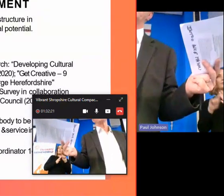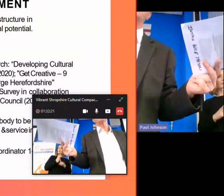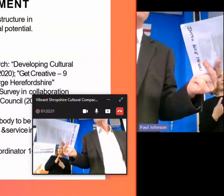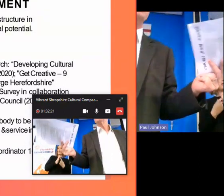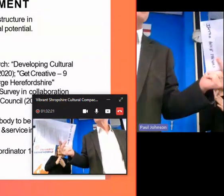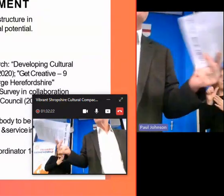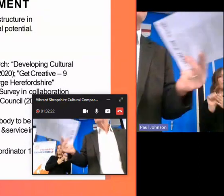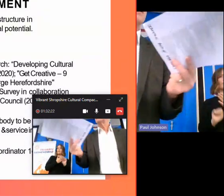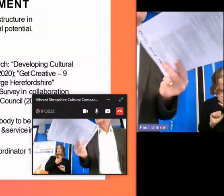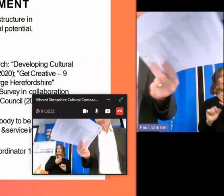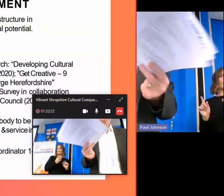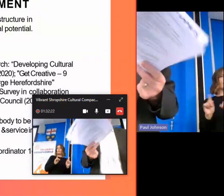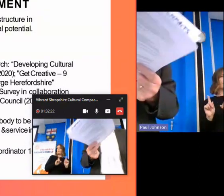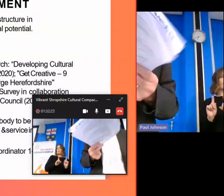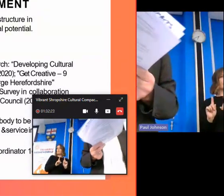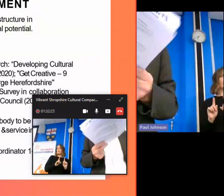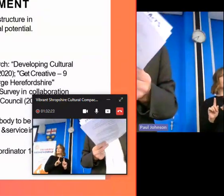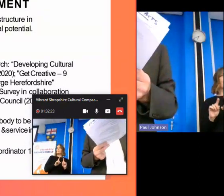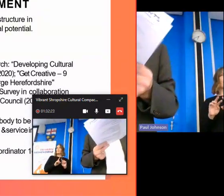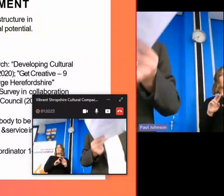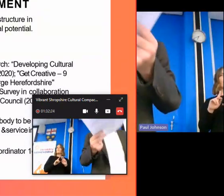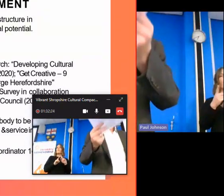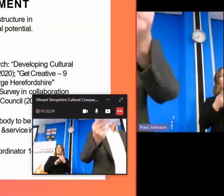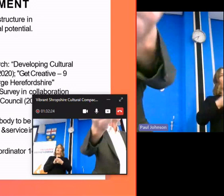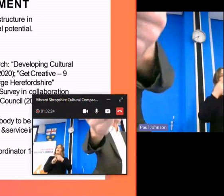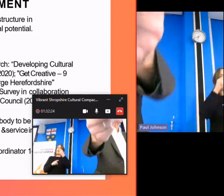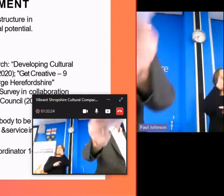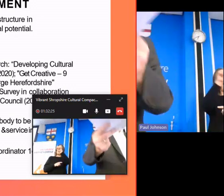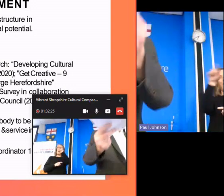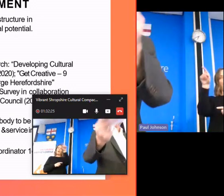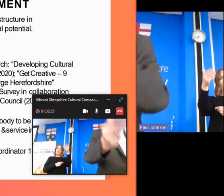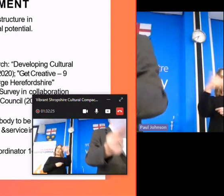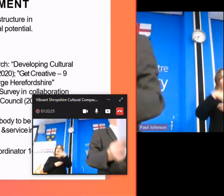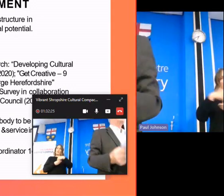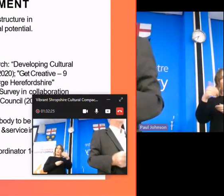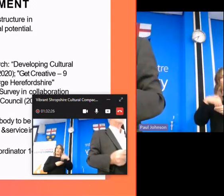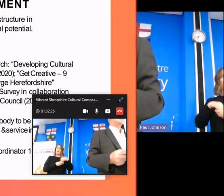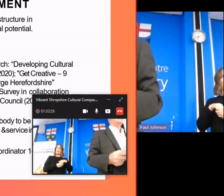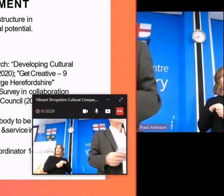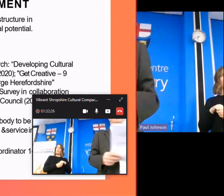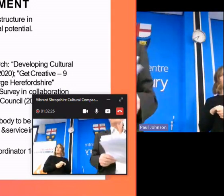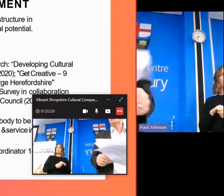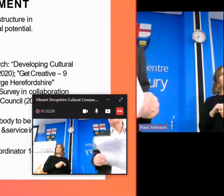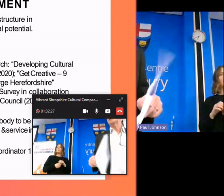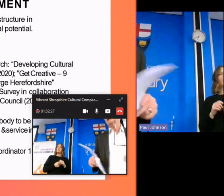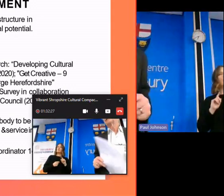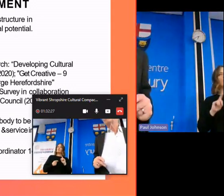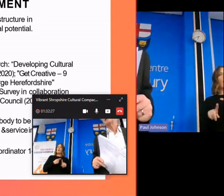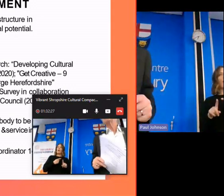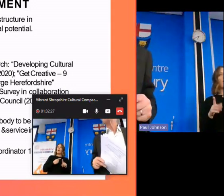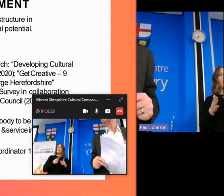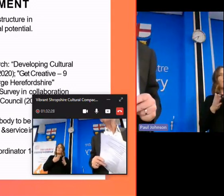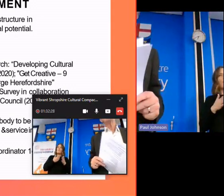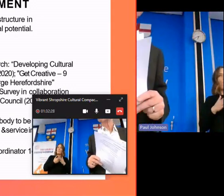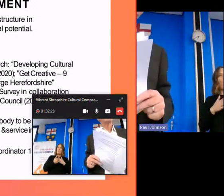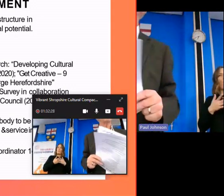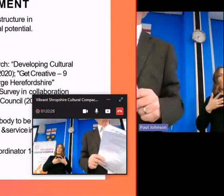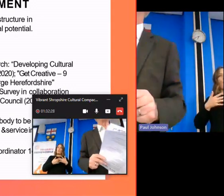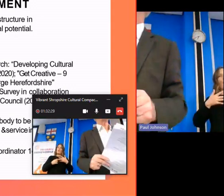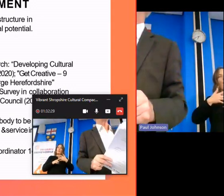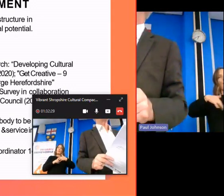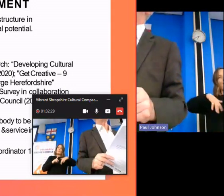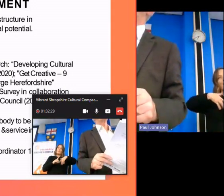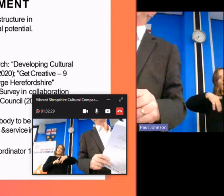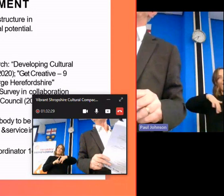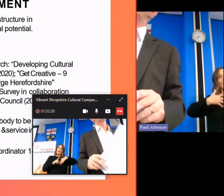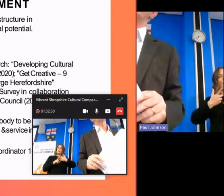those programs were to a variety of stakeholders so it's trying to just push a little bit more into the um meaning of